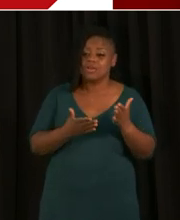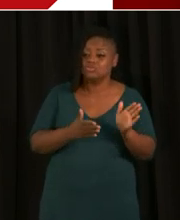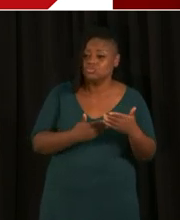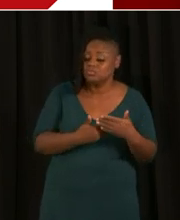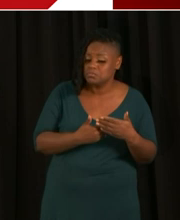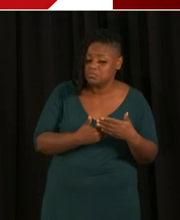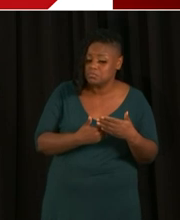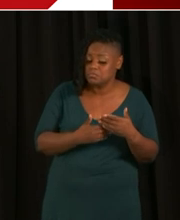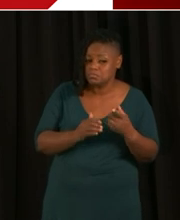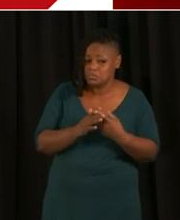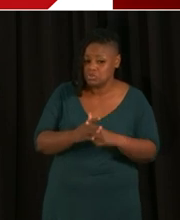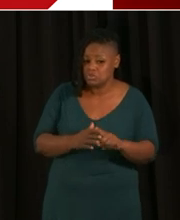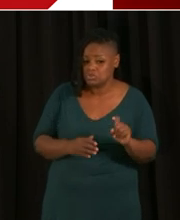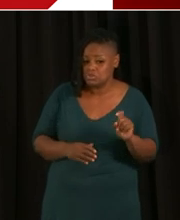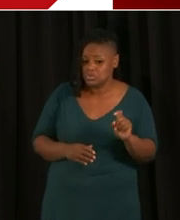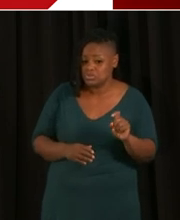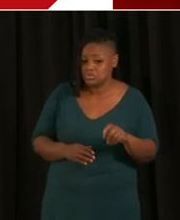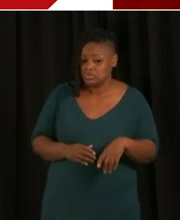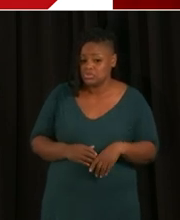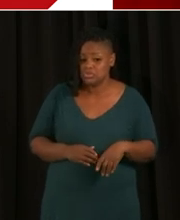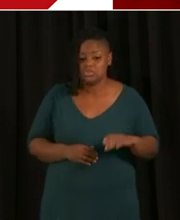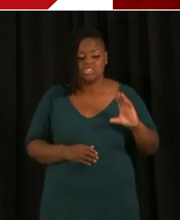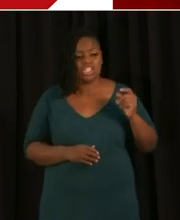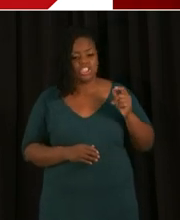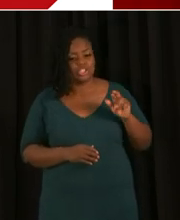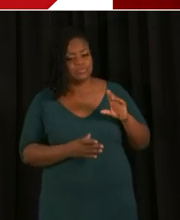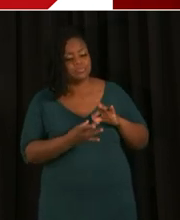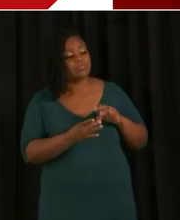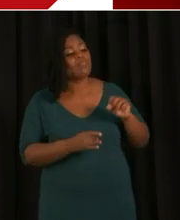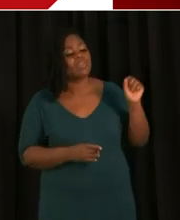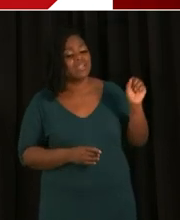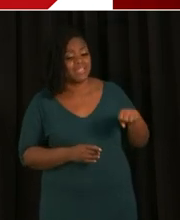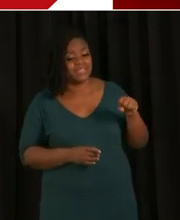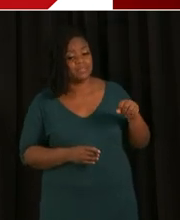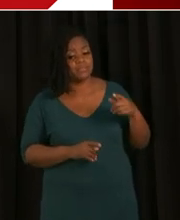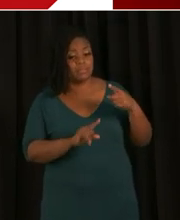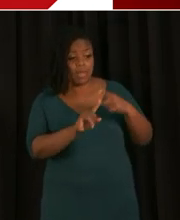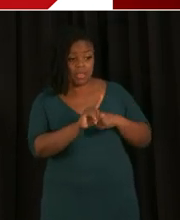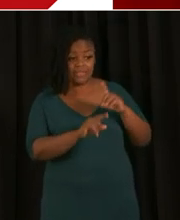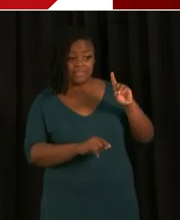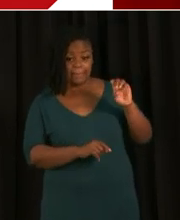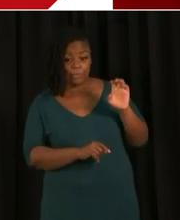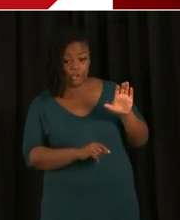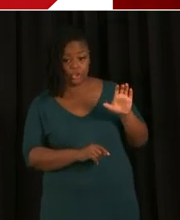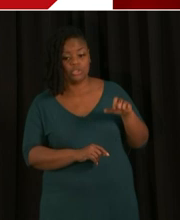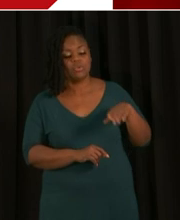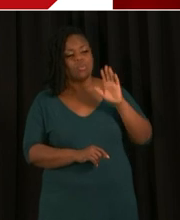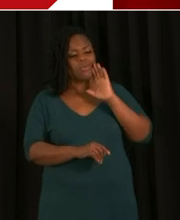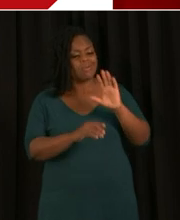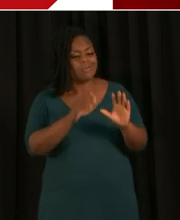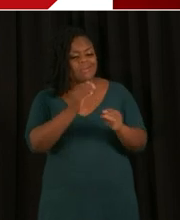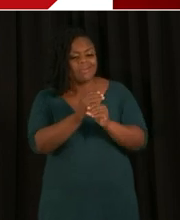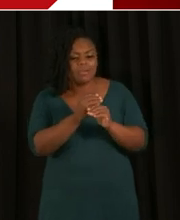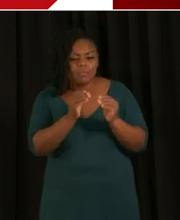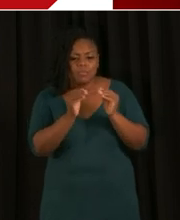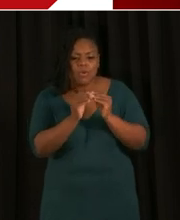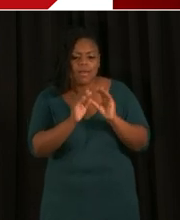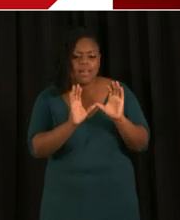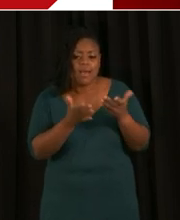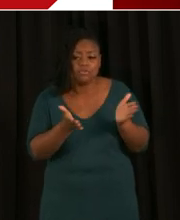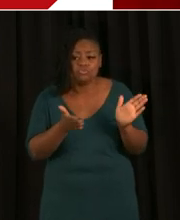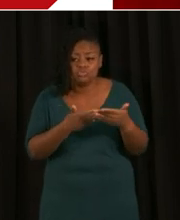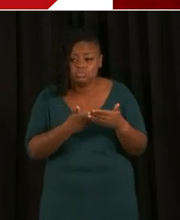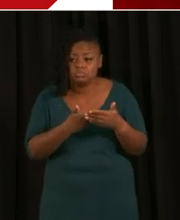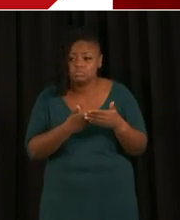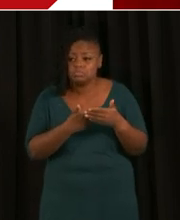Yes. So throughout the month of December, we'll continue to add additional classrooms and